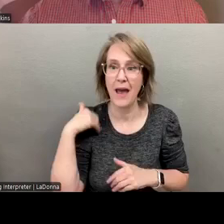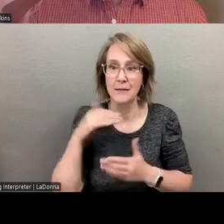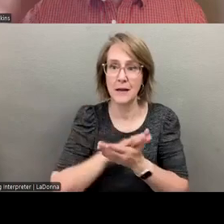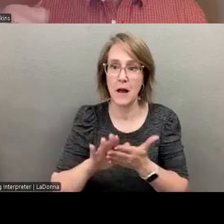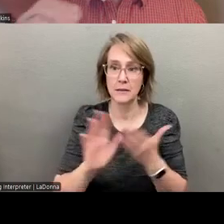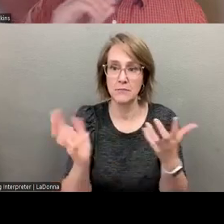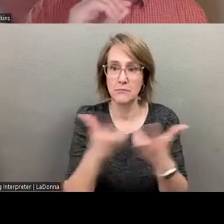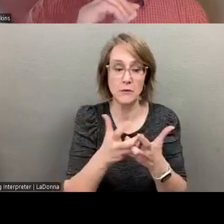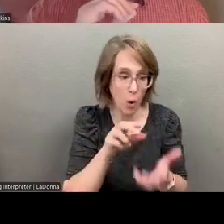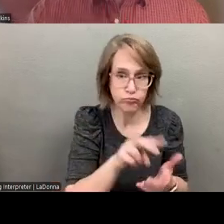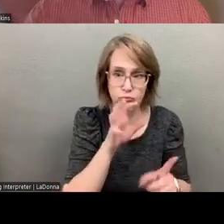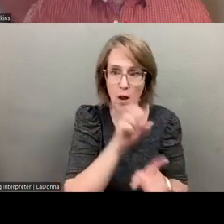that.